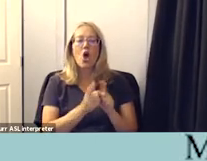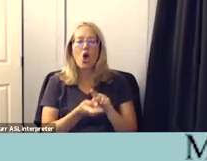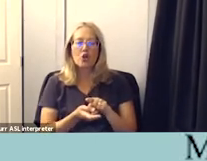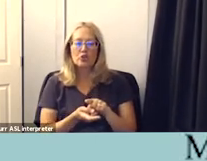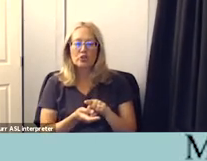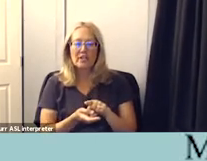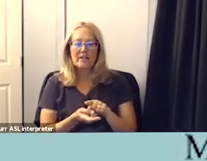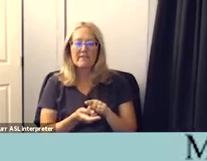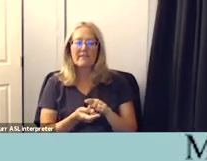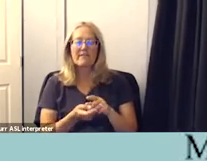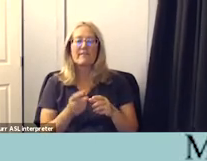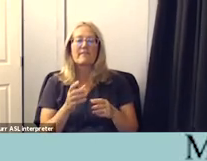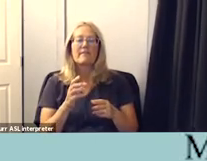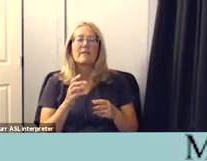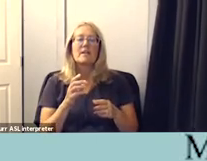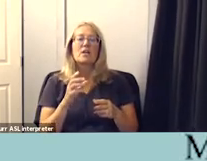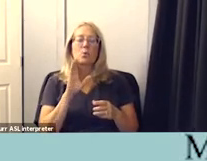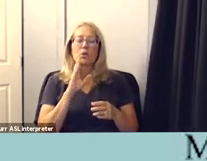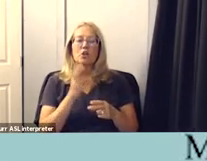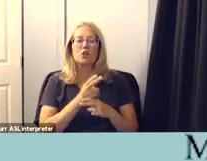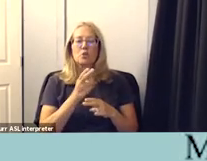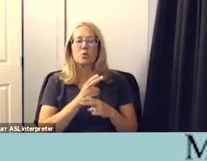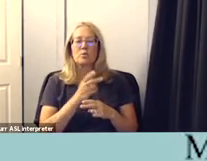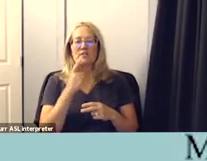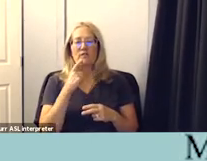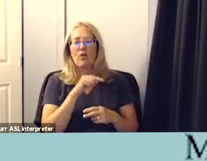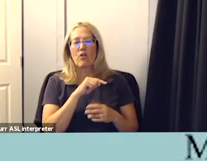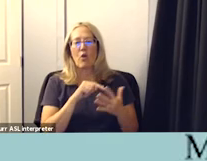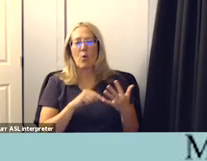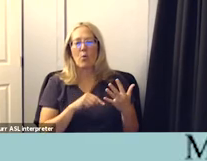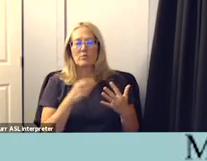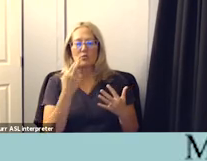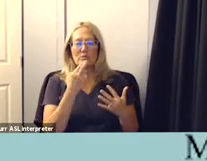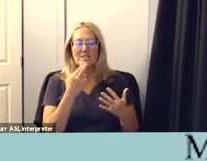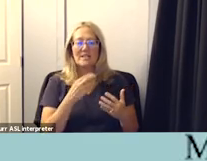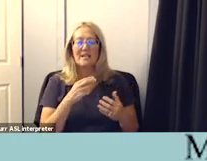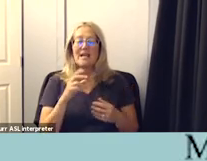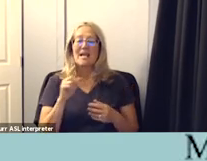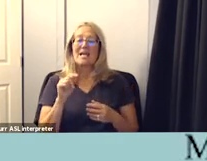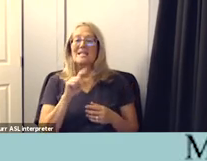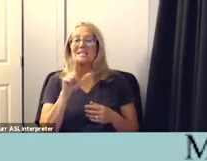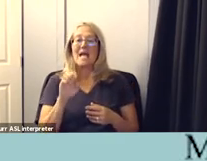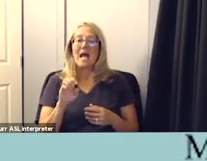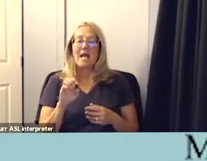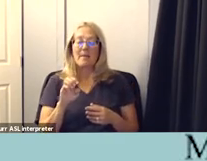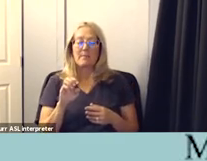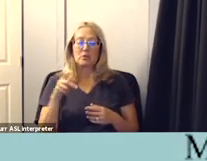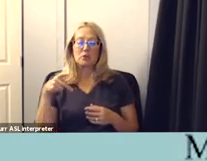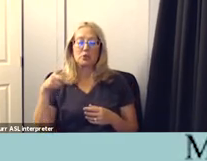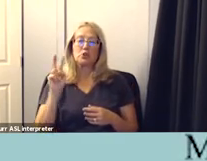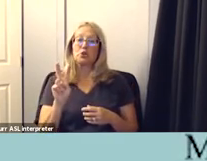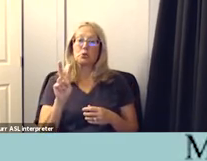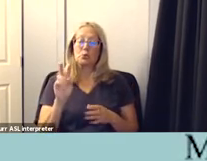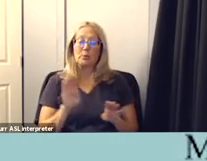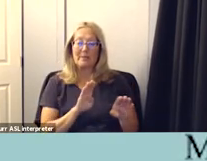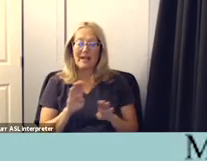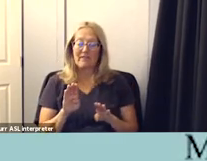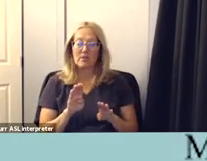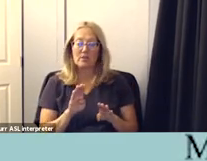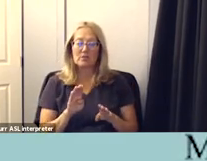utilized type two behaviors um principles have broad discretion